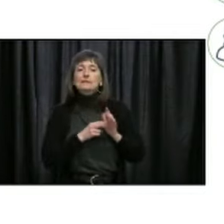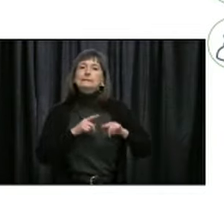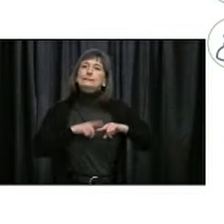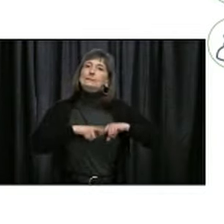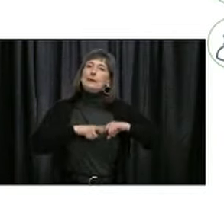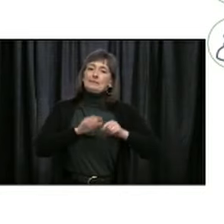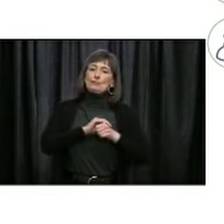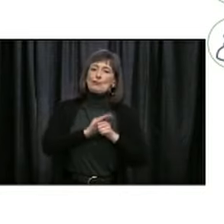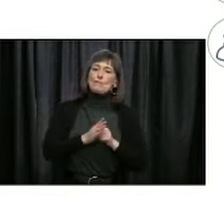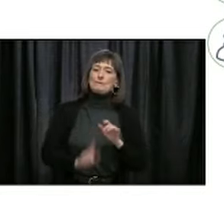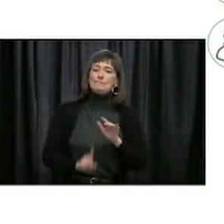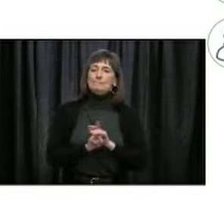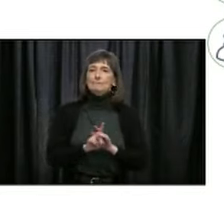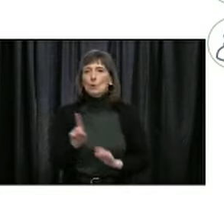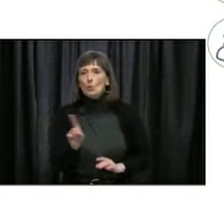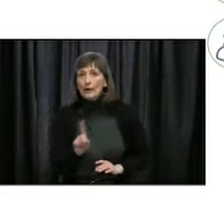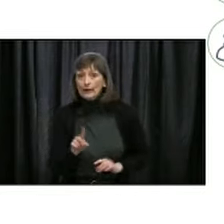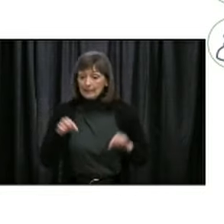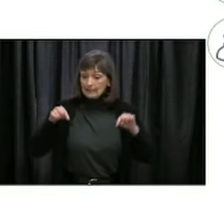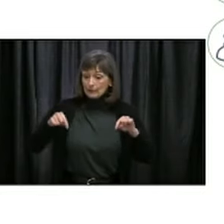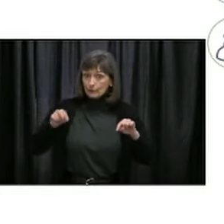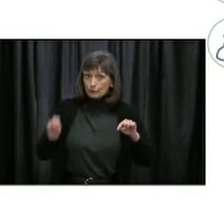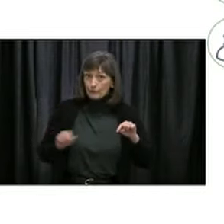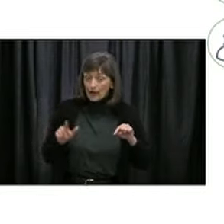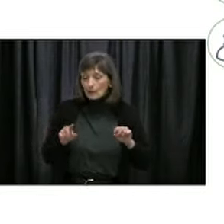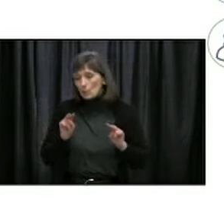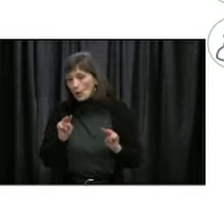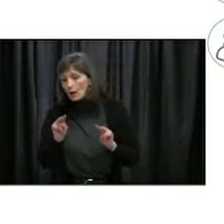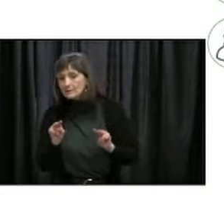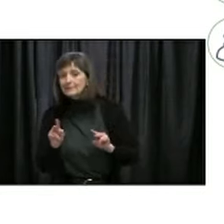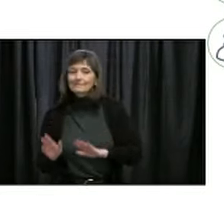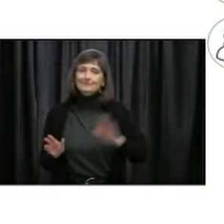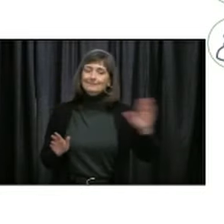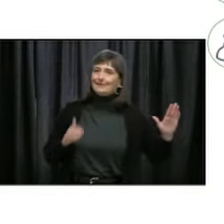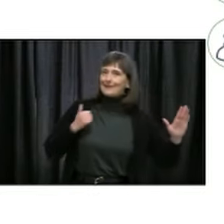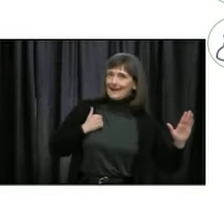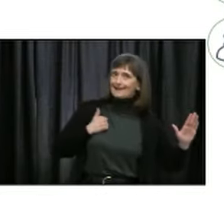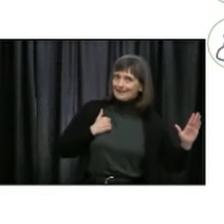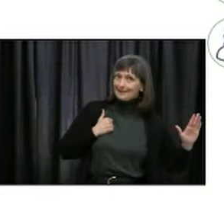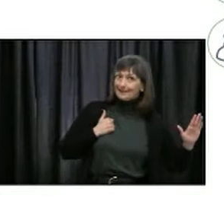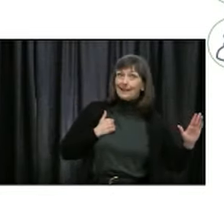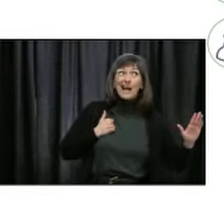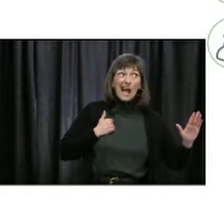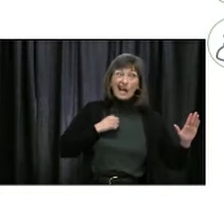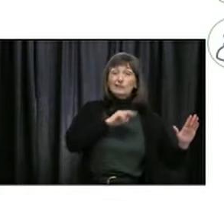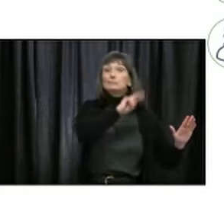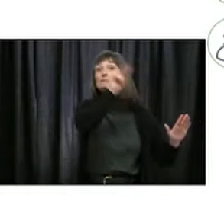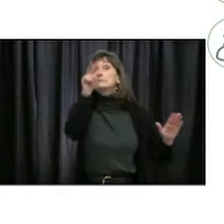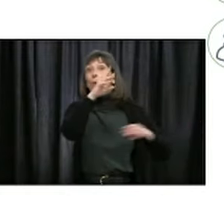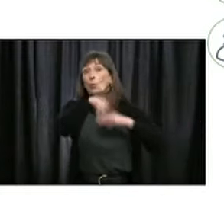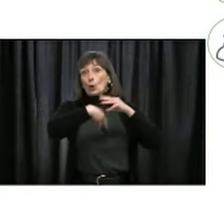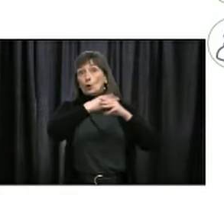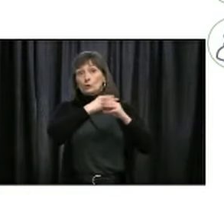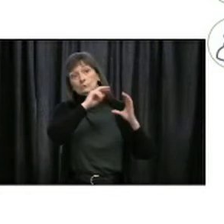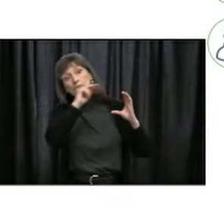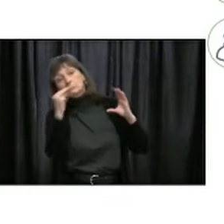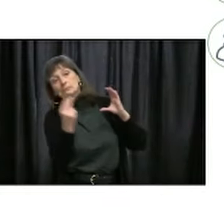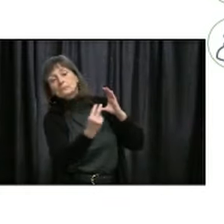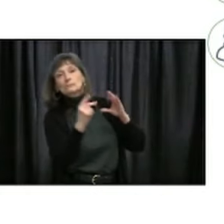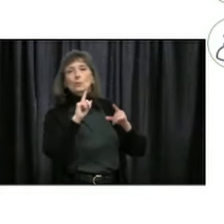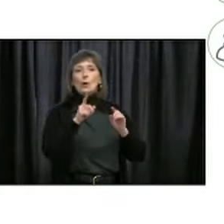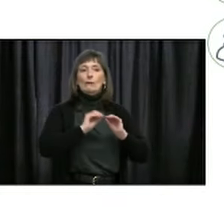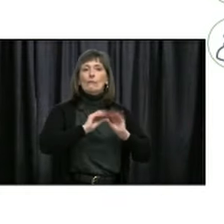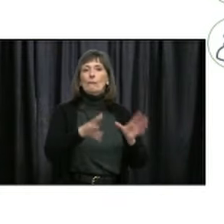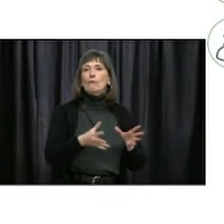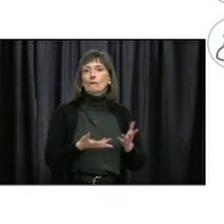-19, both in our province, across Canada, and then really around the world. It will also depend